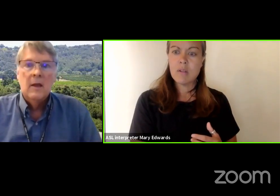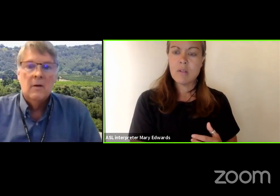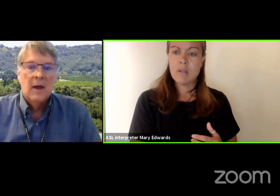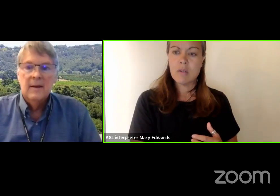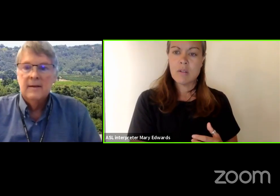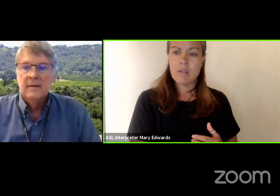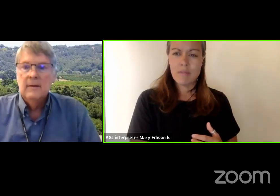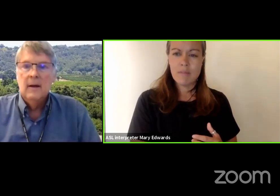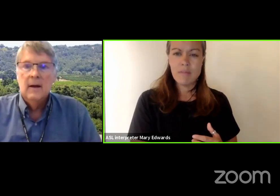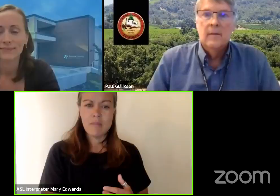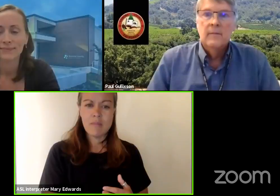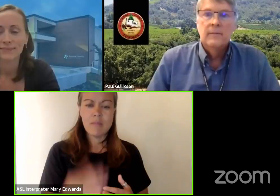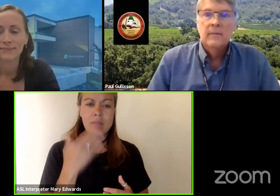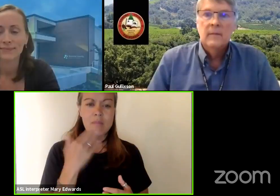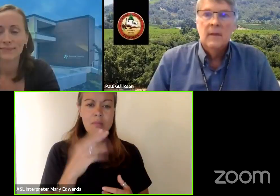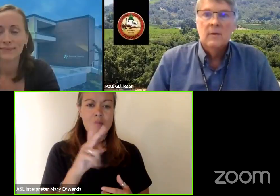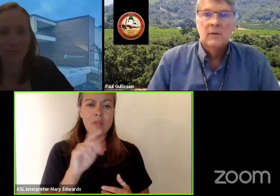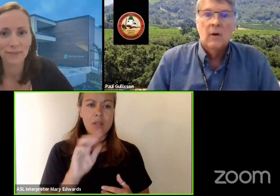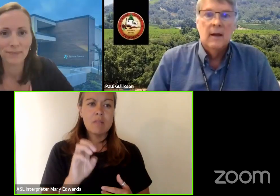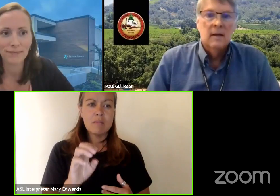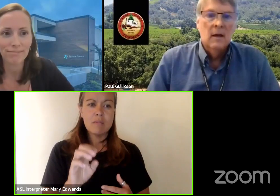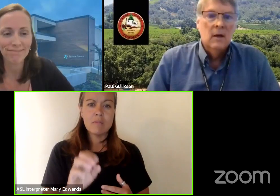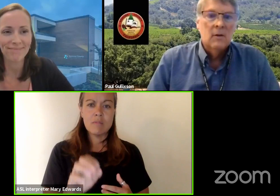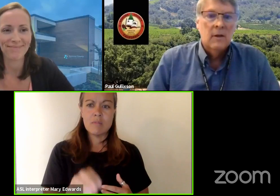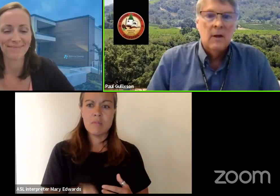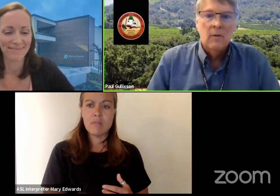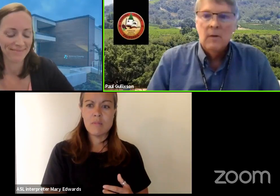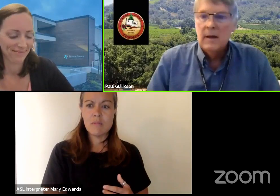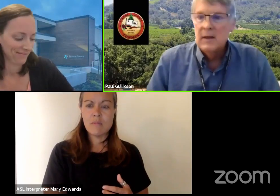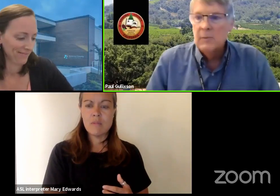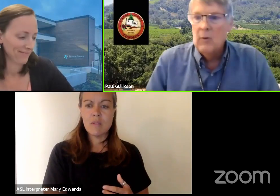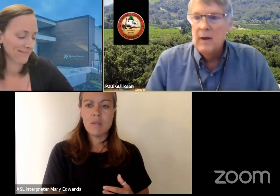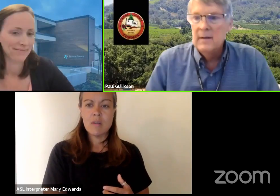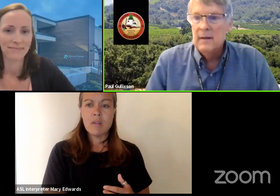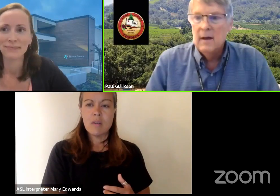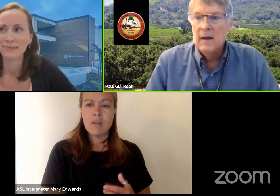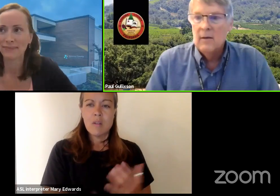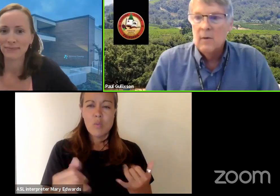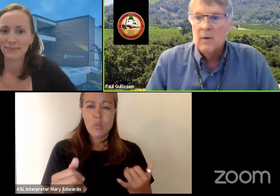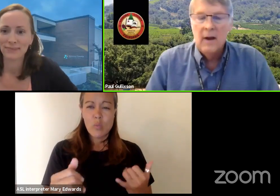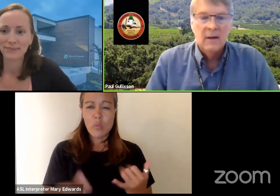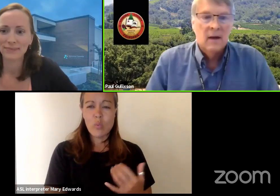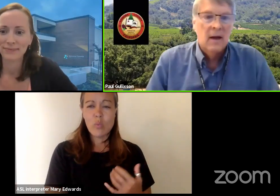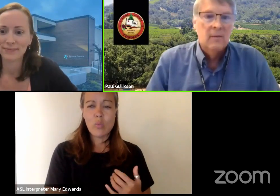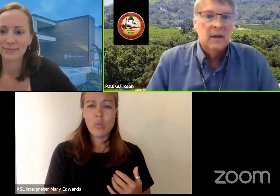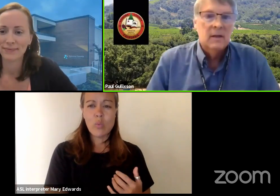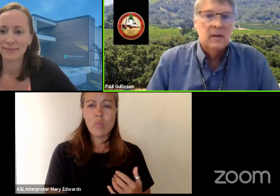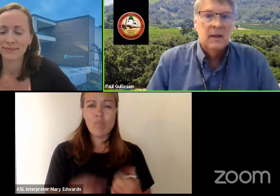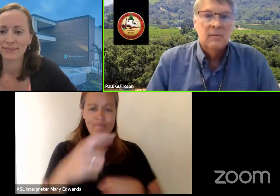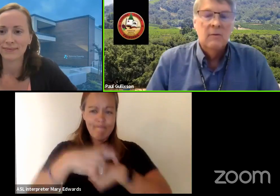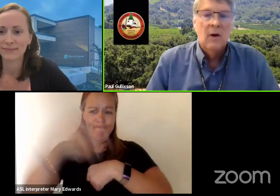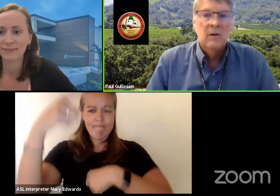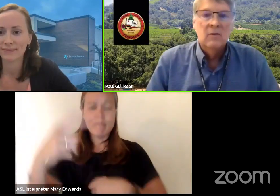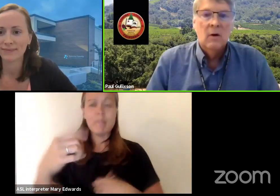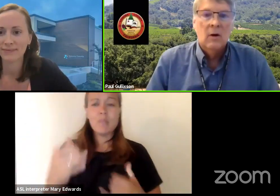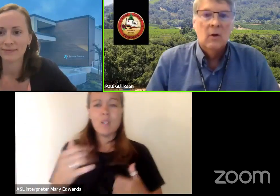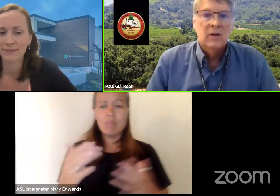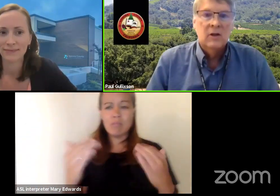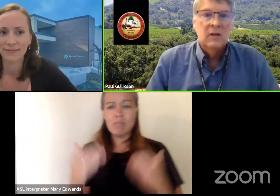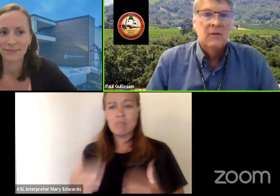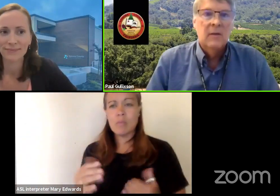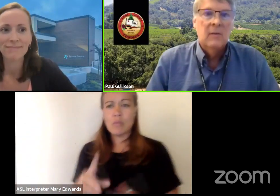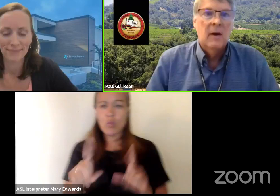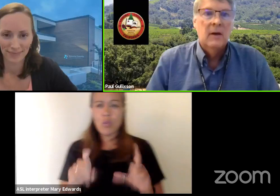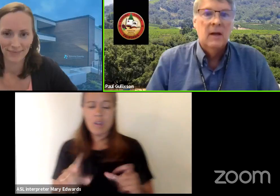thank you kate um that was great so i think at this point uh we're right on time let's let's move on to our